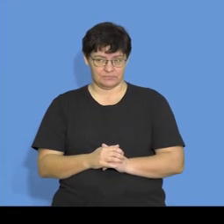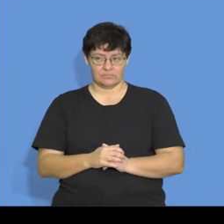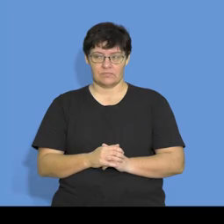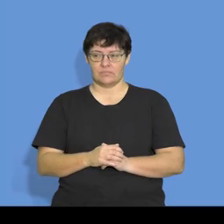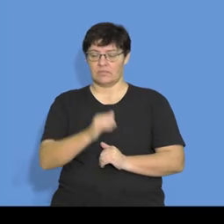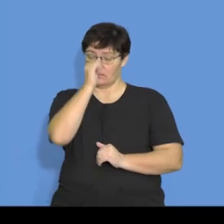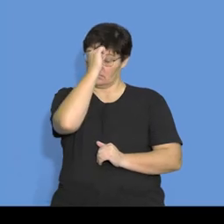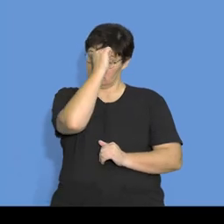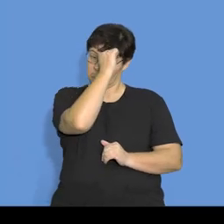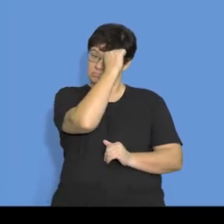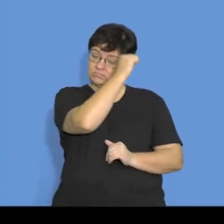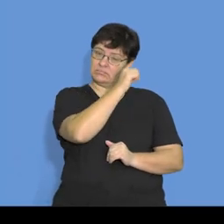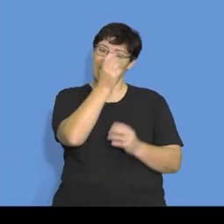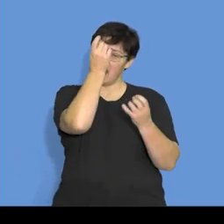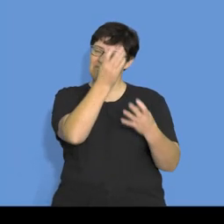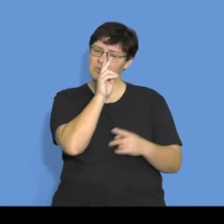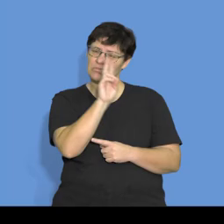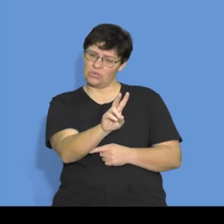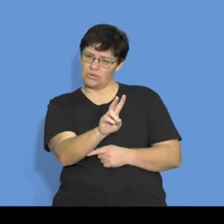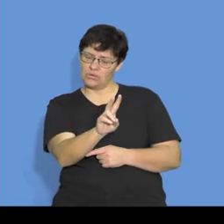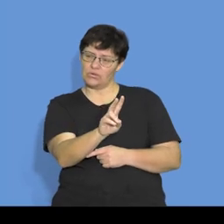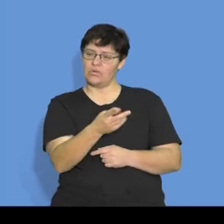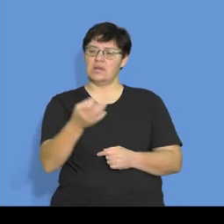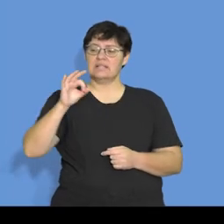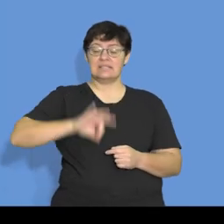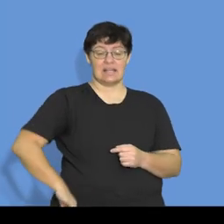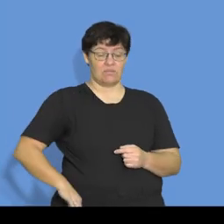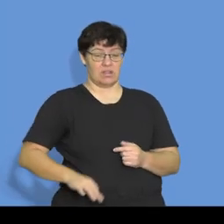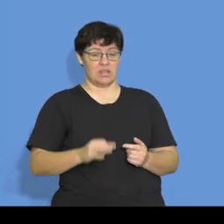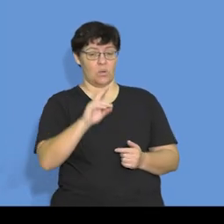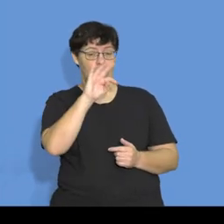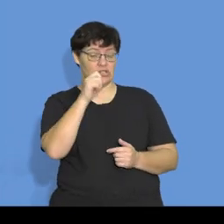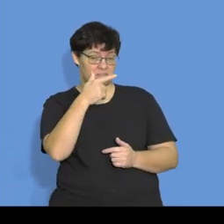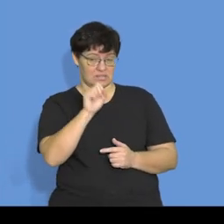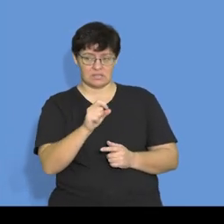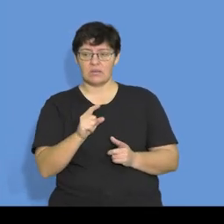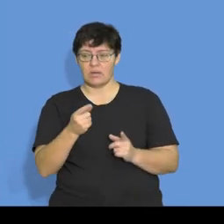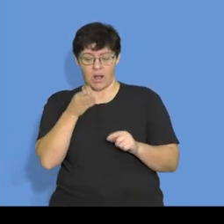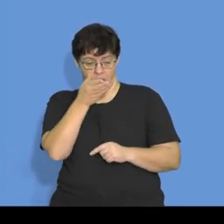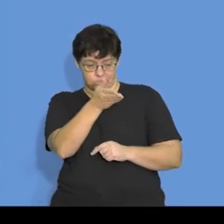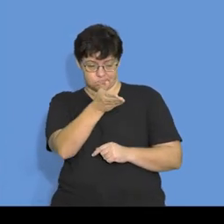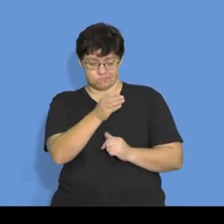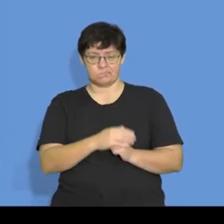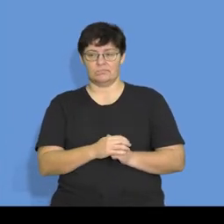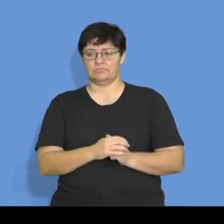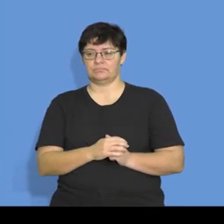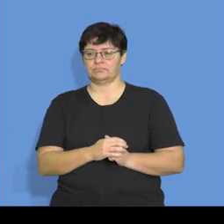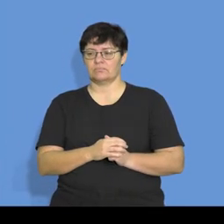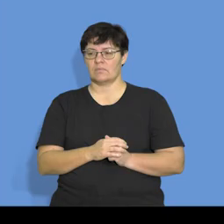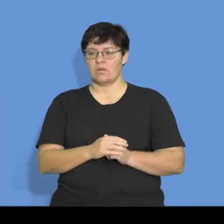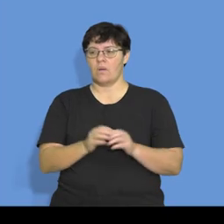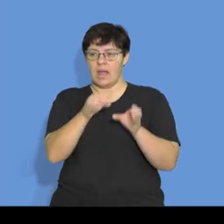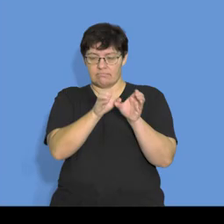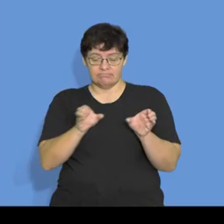Let's look at the information. You have salaries and wages. There's the salaries and wages component. Let's firstly isolate